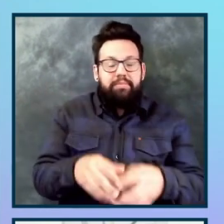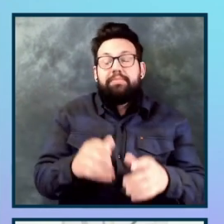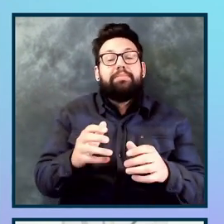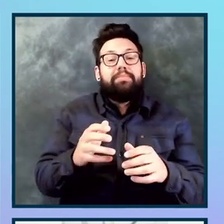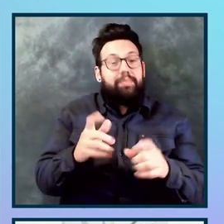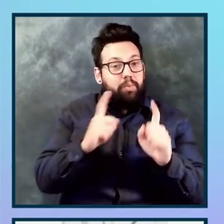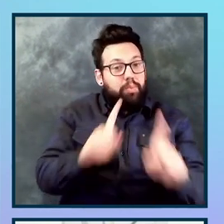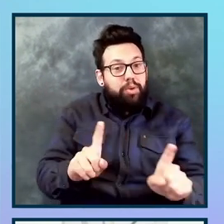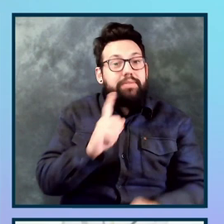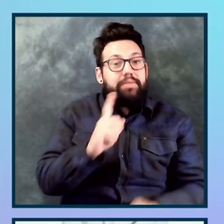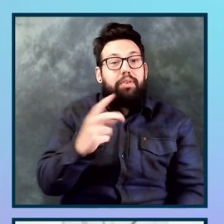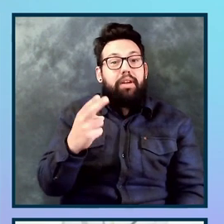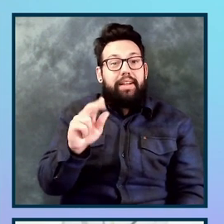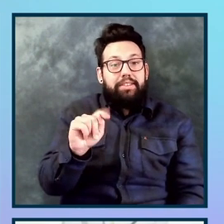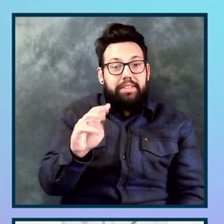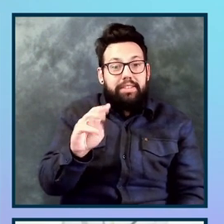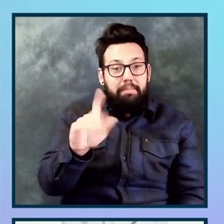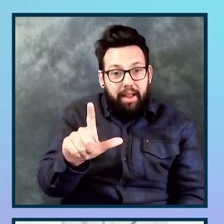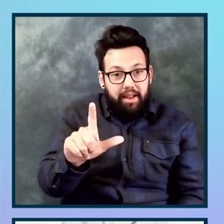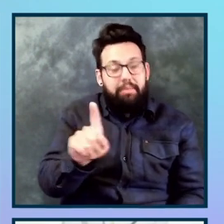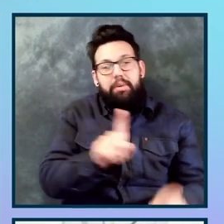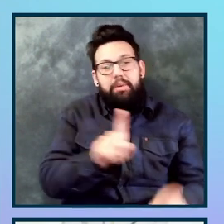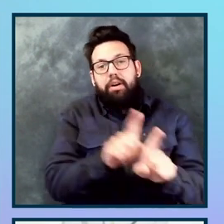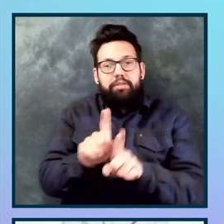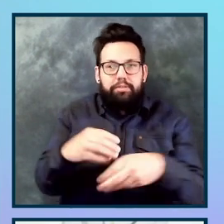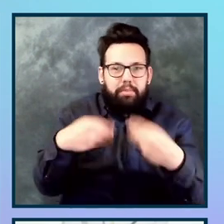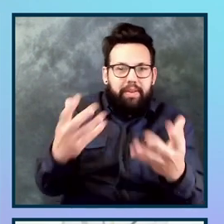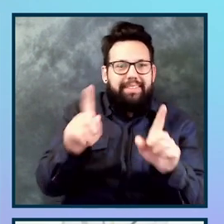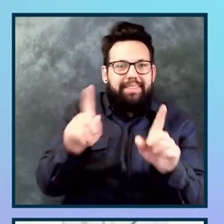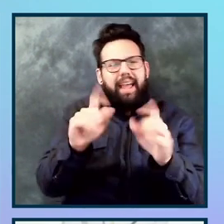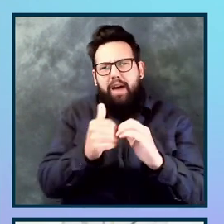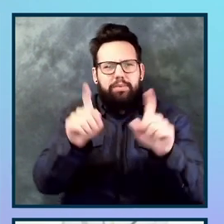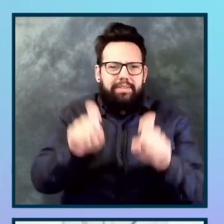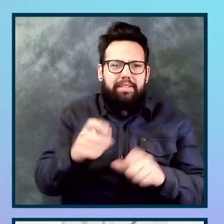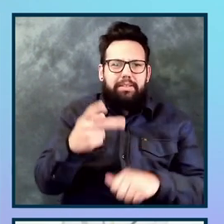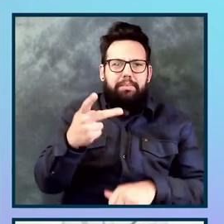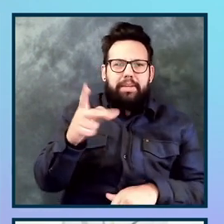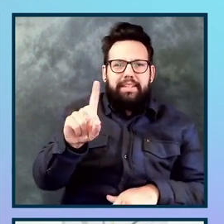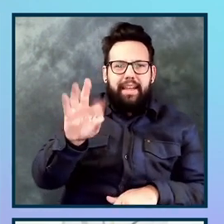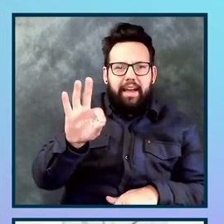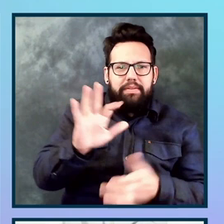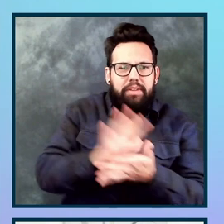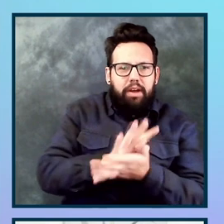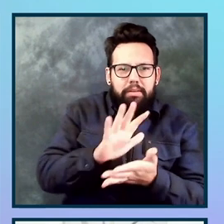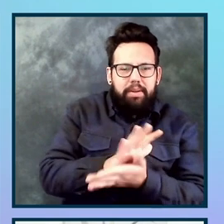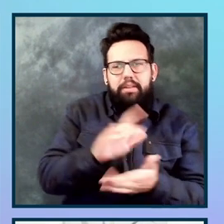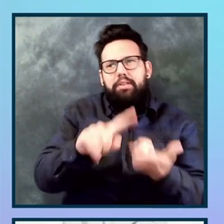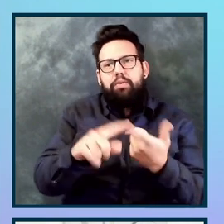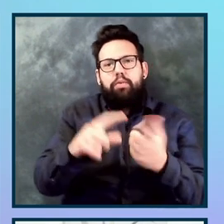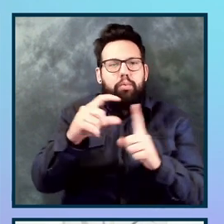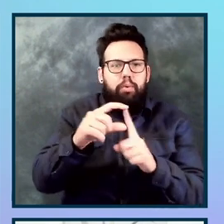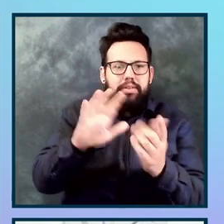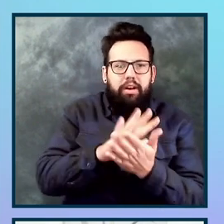but it's also got, uh, testing methodologies for PDF or word documents for your entire Microsoft